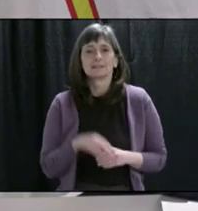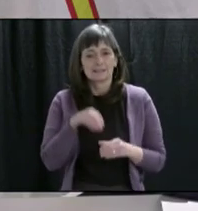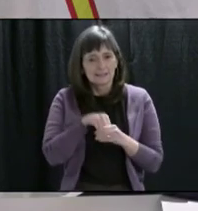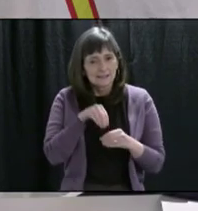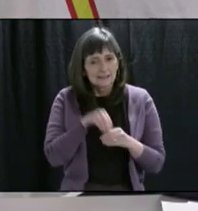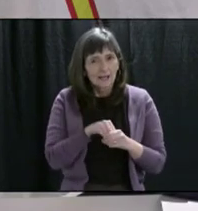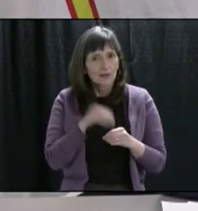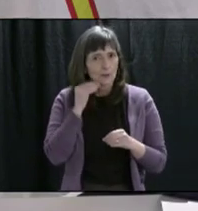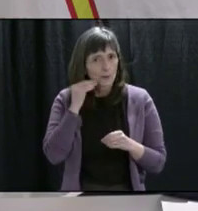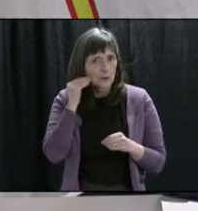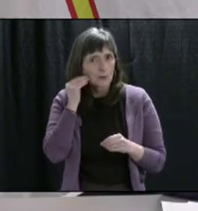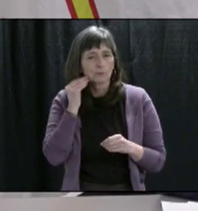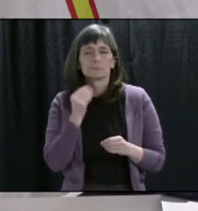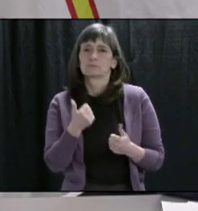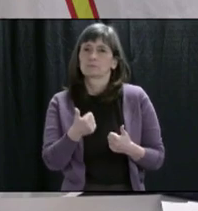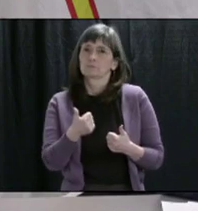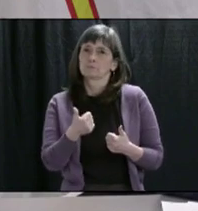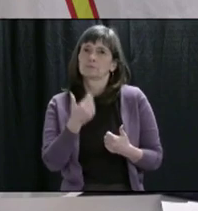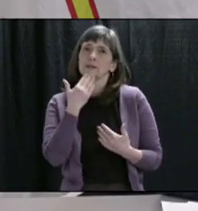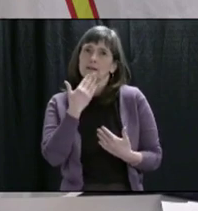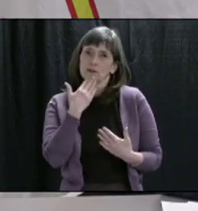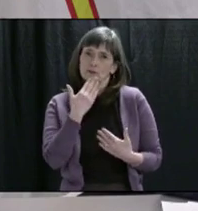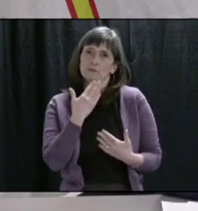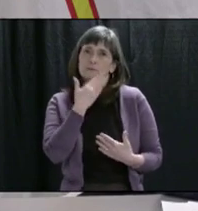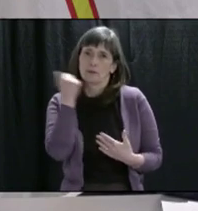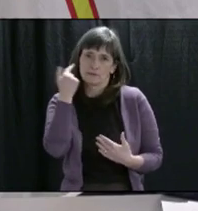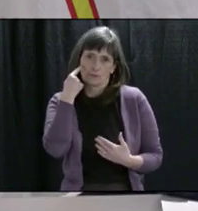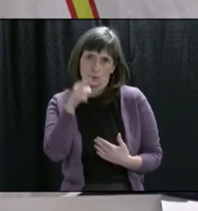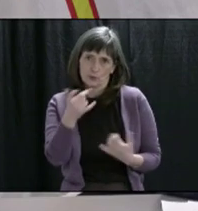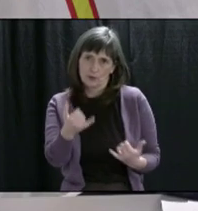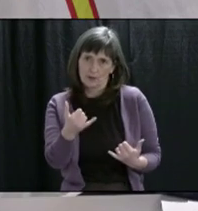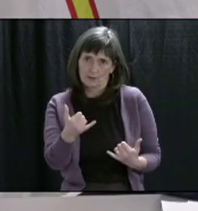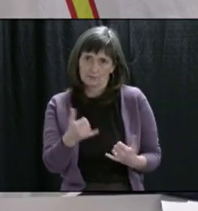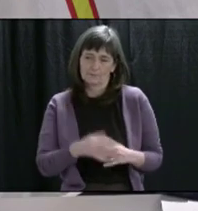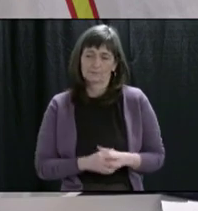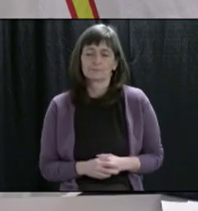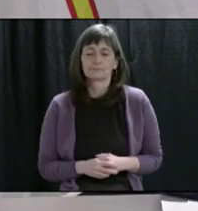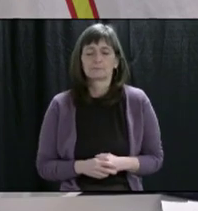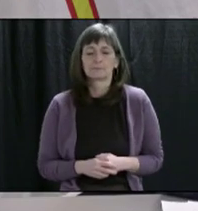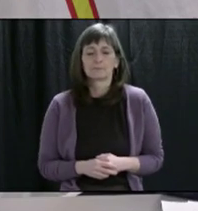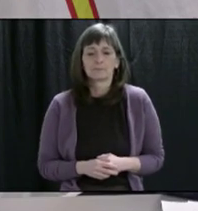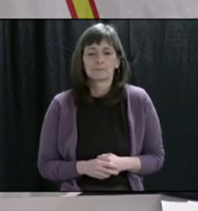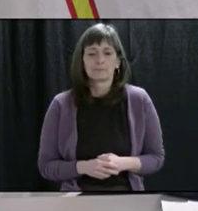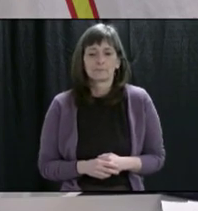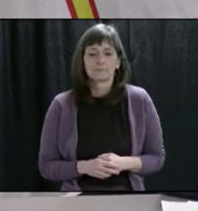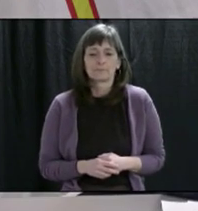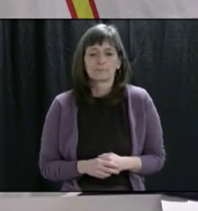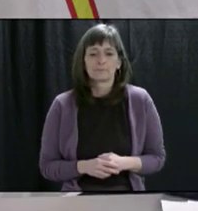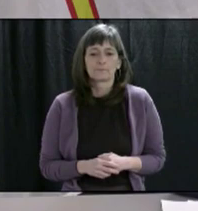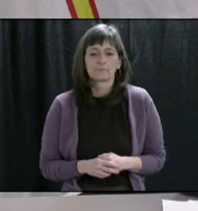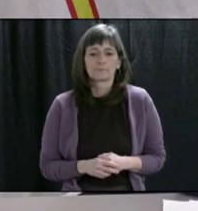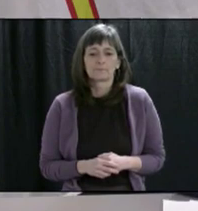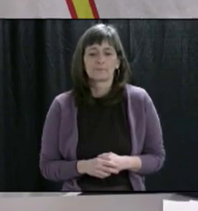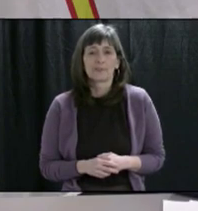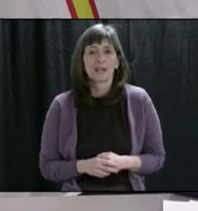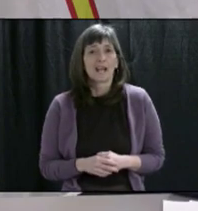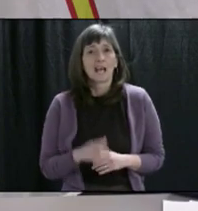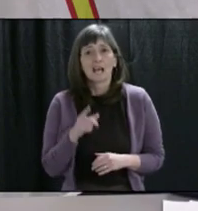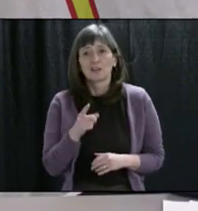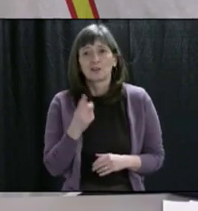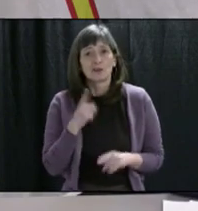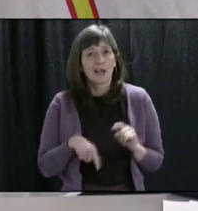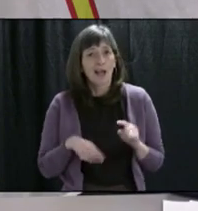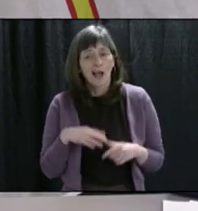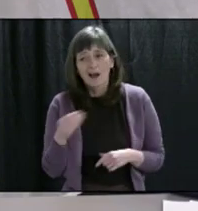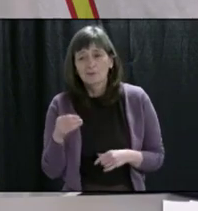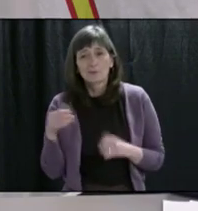inside. That's the best thing that you can do right now. So keep up that good work. And just because you can't go to a